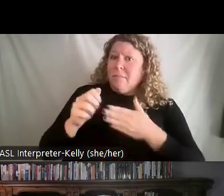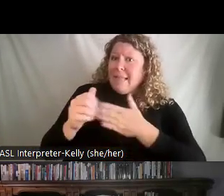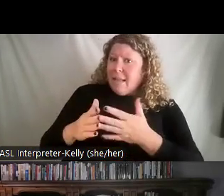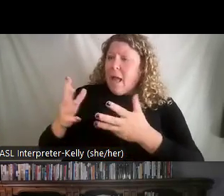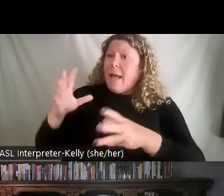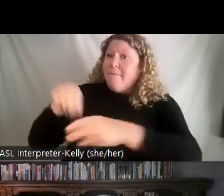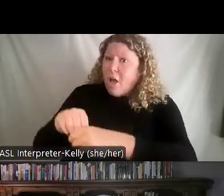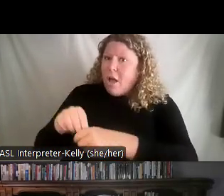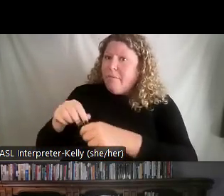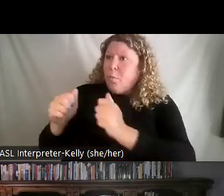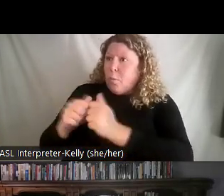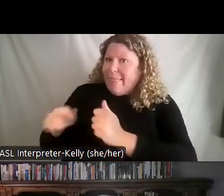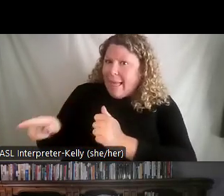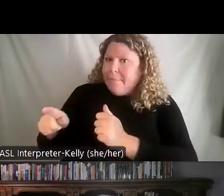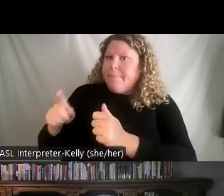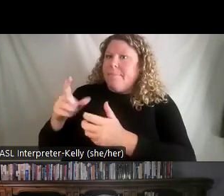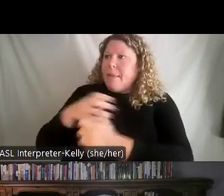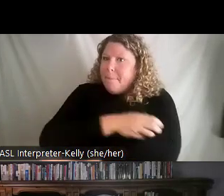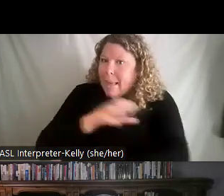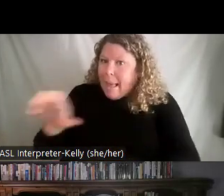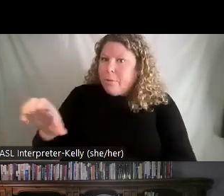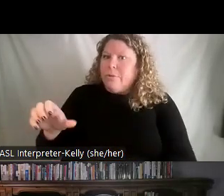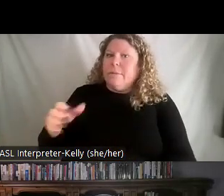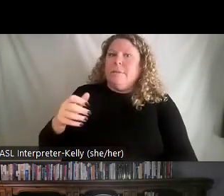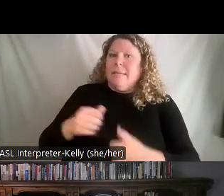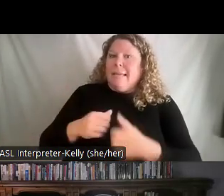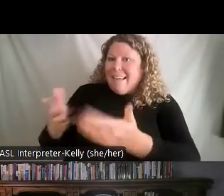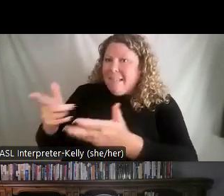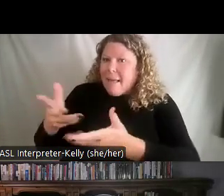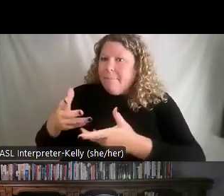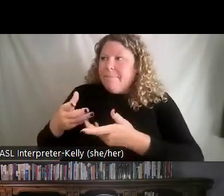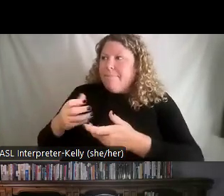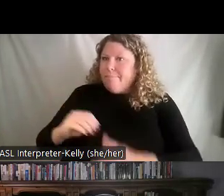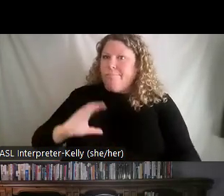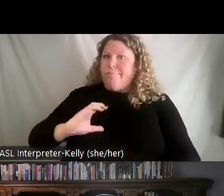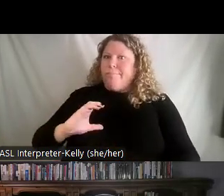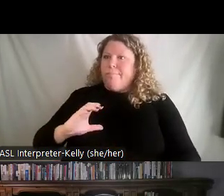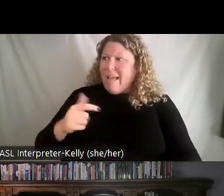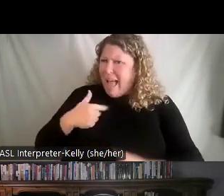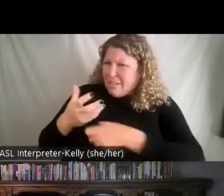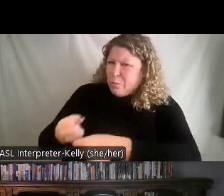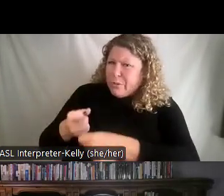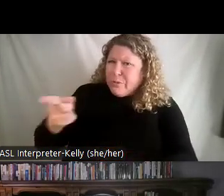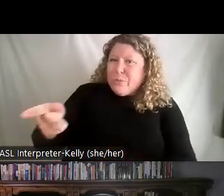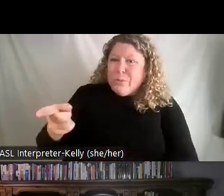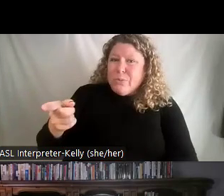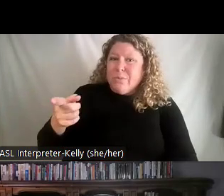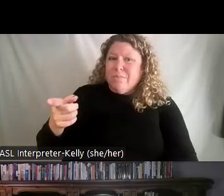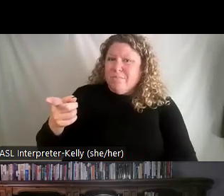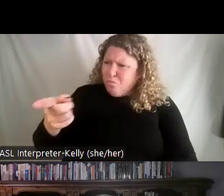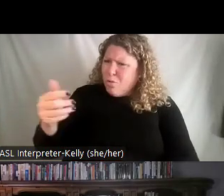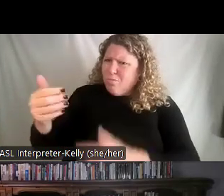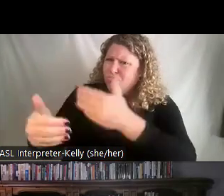encouraging them. It's supporting them. It's empowering them. It's giving them that confidence and showing that you have that trust in them so they can move forward.